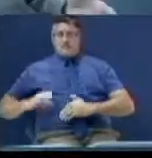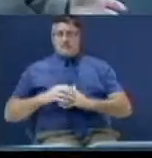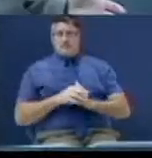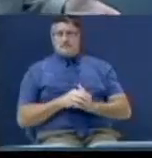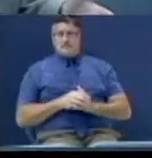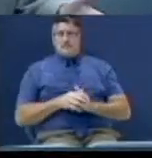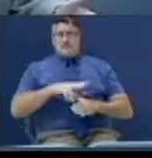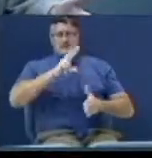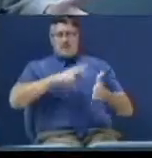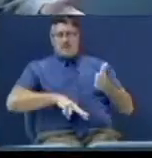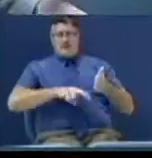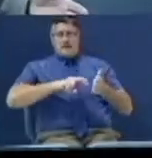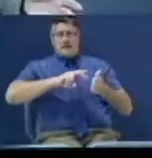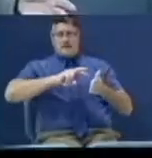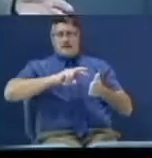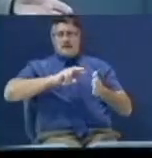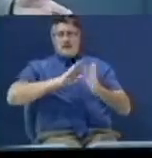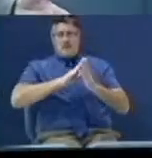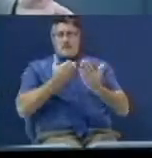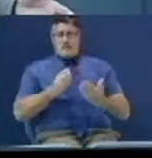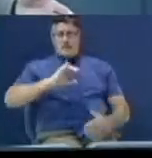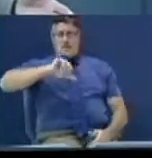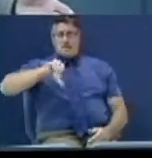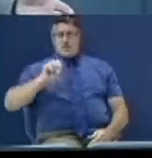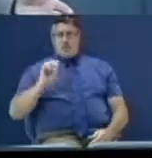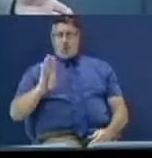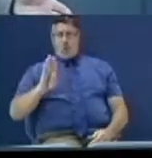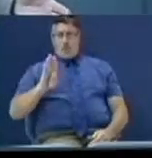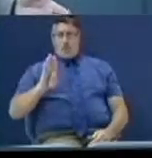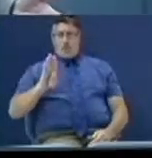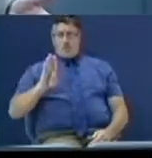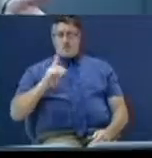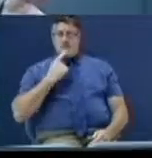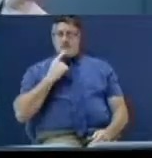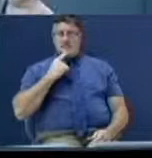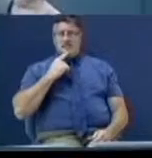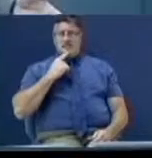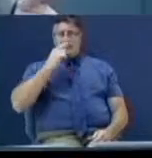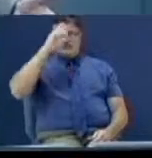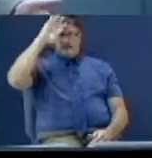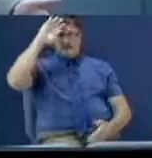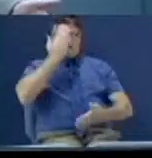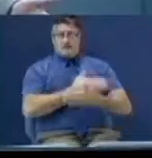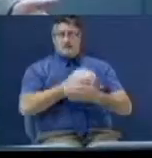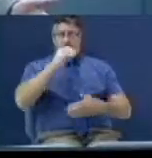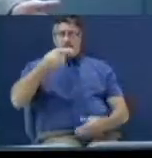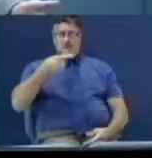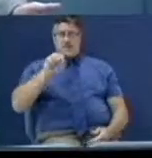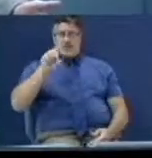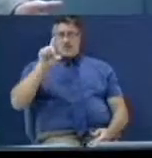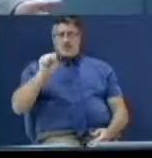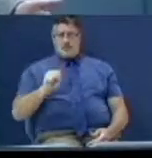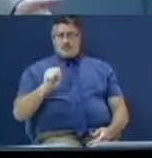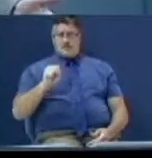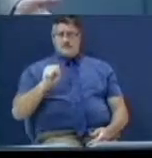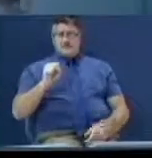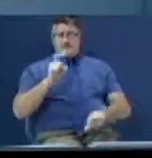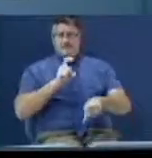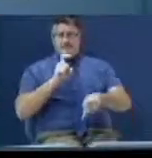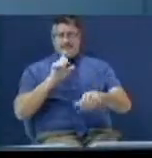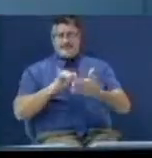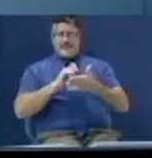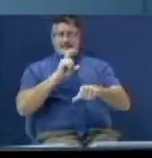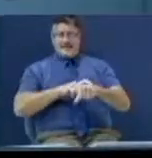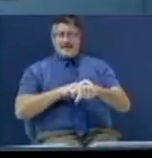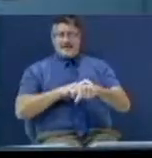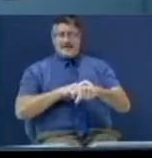read the book of Job. It said the sons of God came before the throne. By the way, at that time they were angels. Now